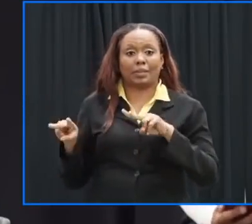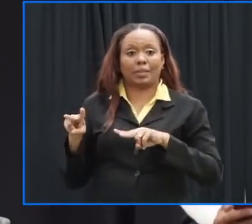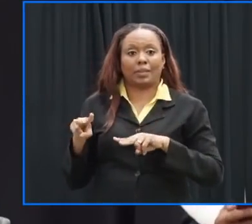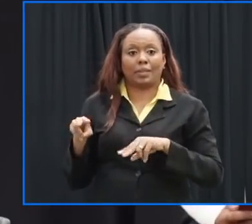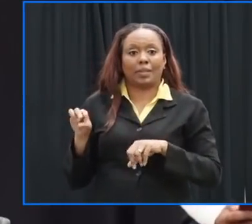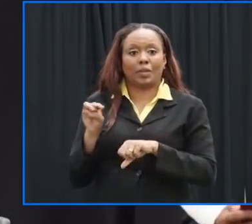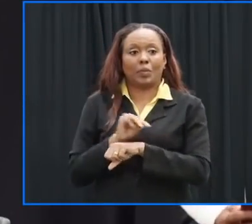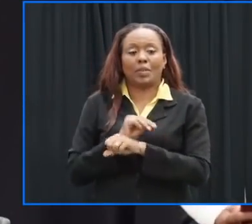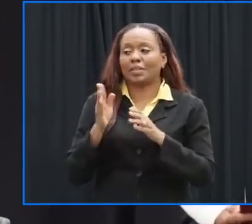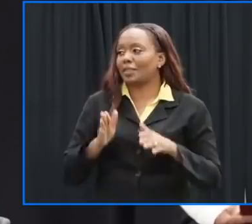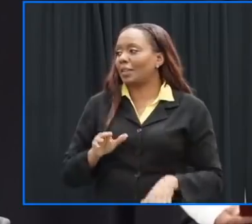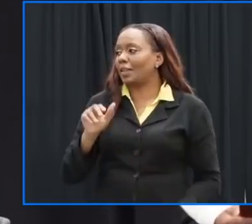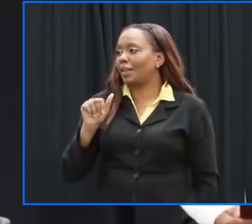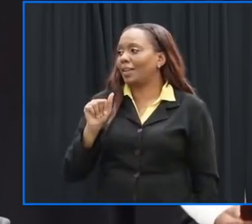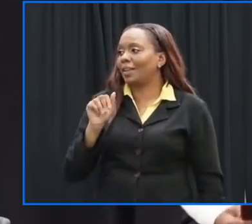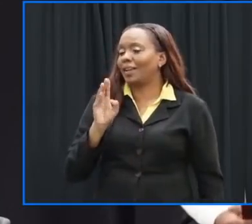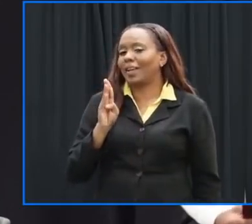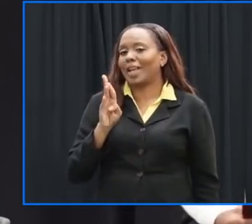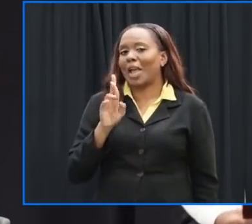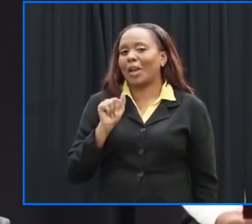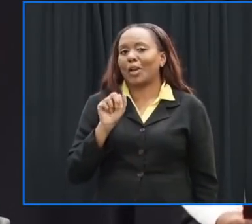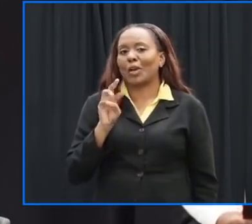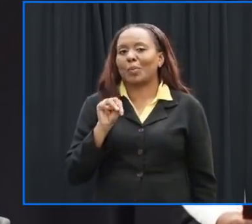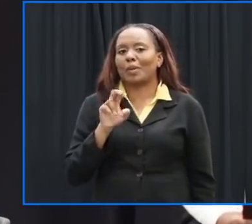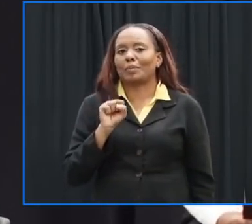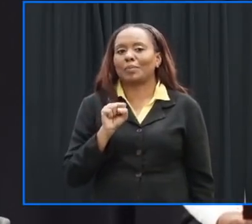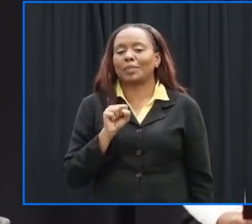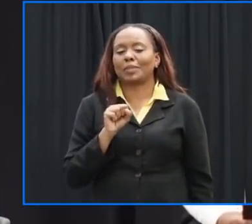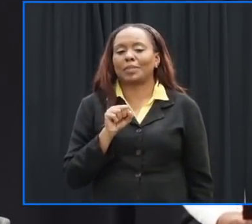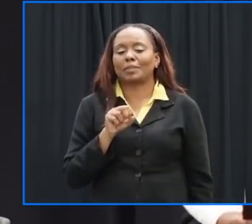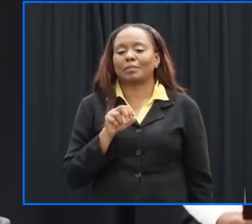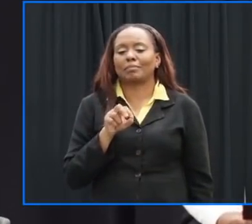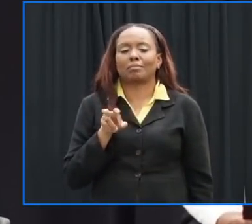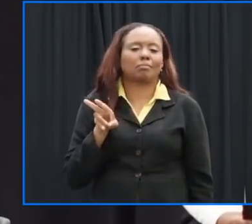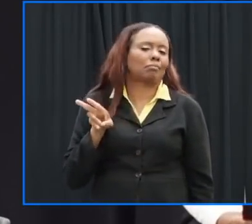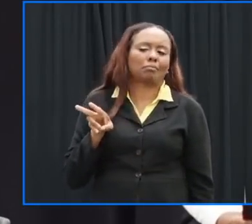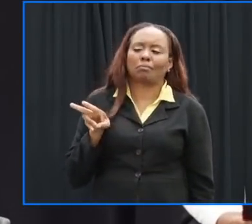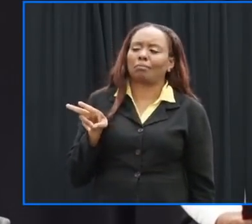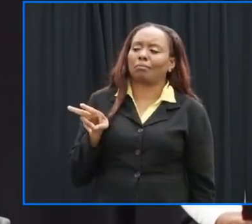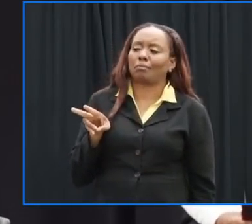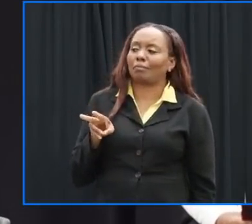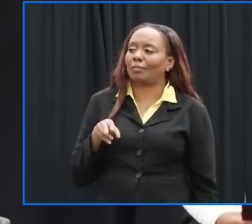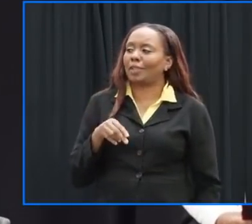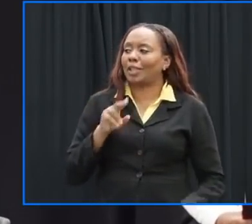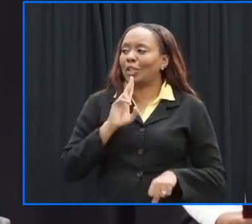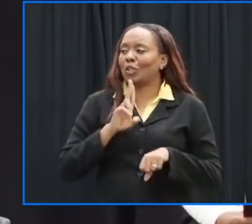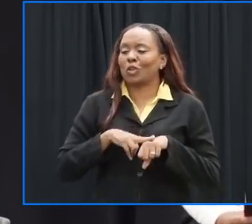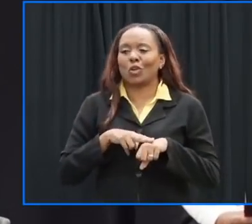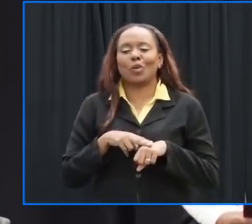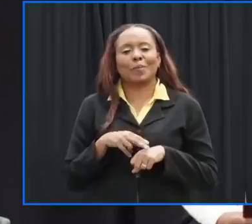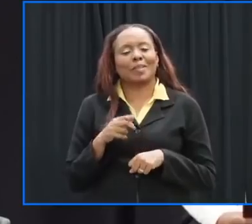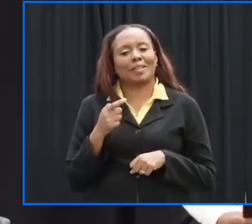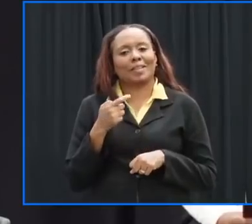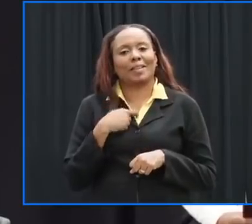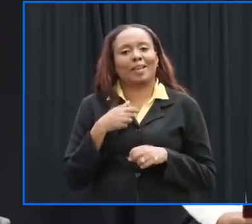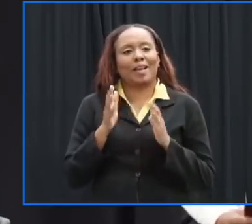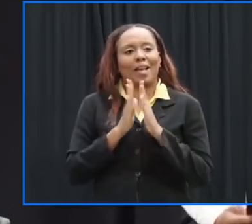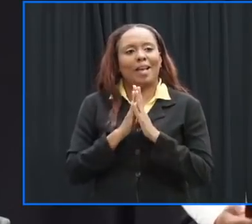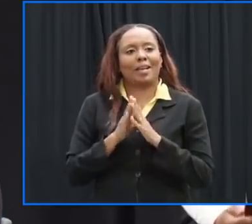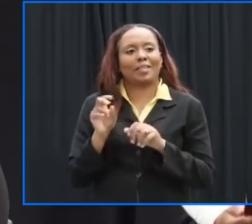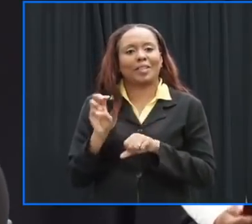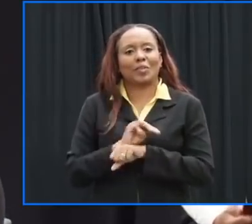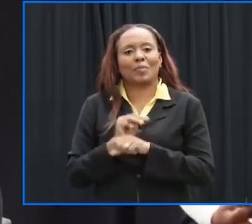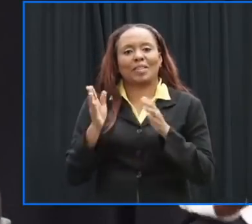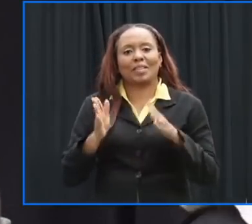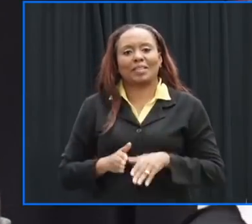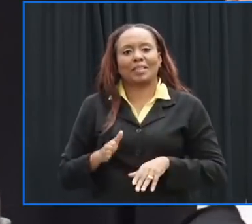minister abrams on the side of my eyes um normally i would have looked at minister jordan who is legitimately an elder in